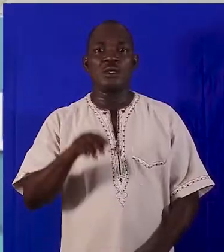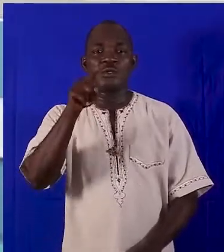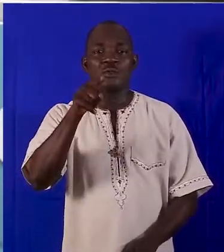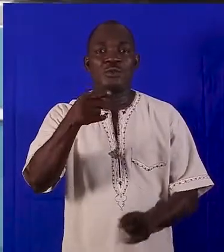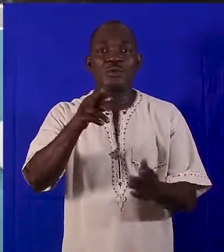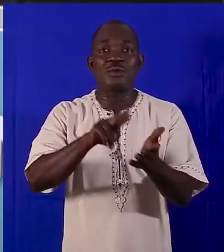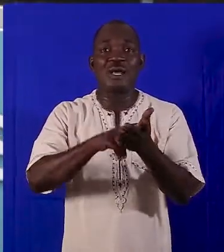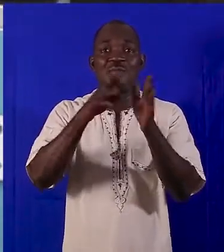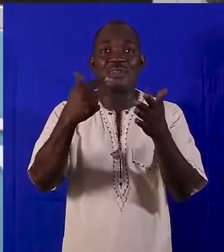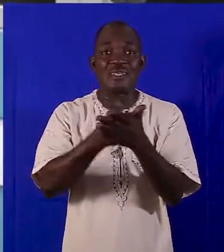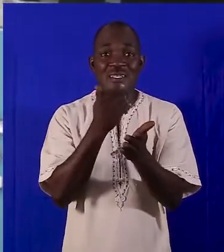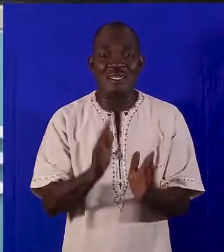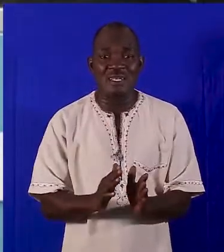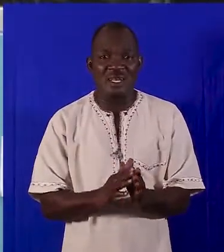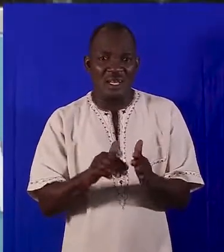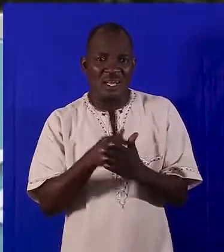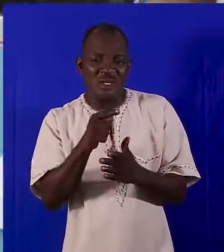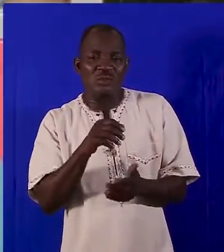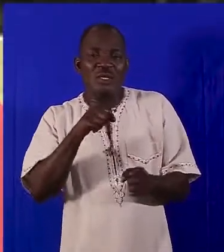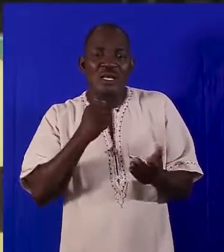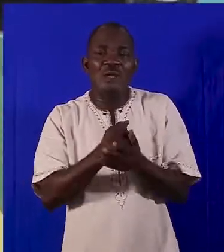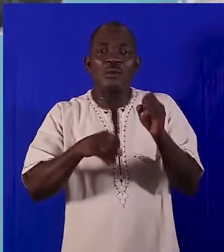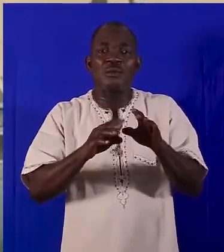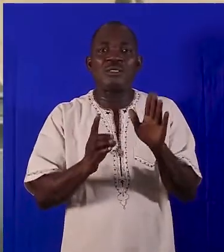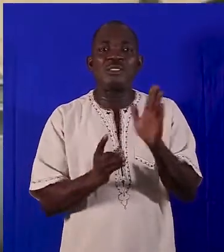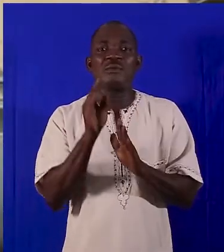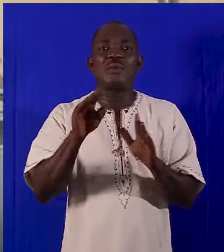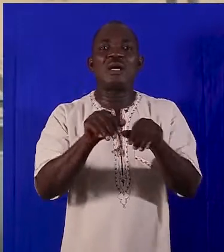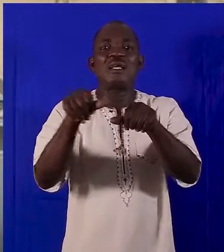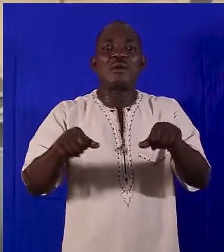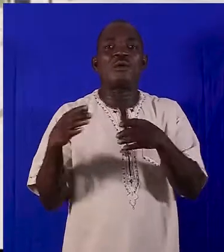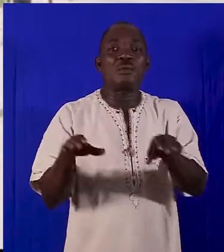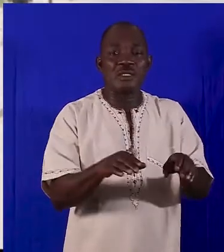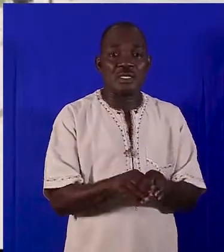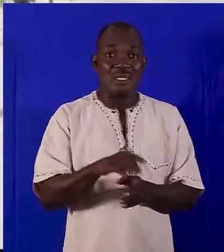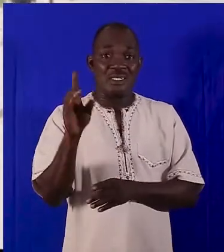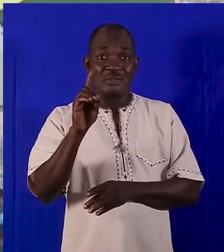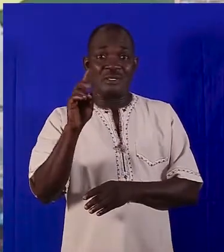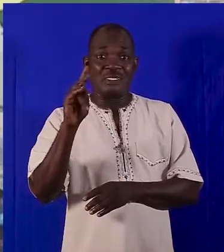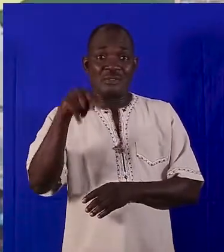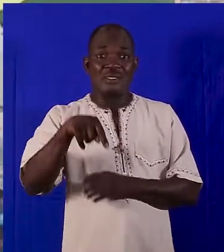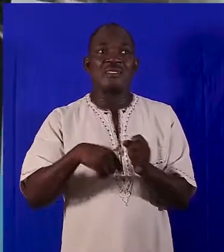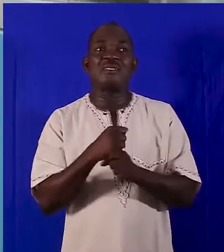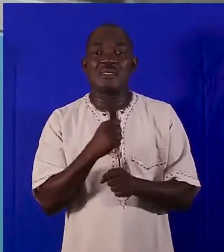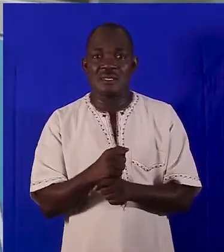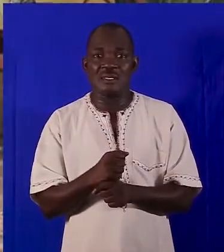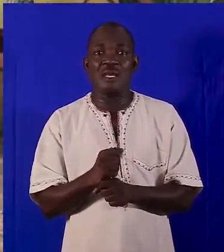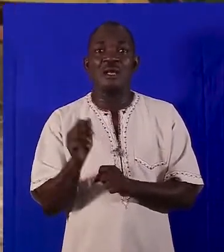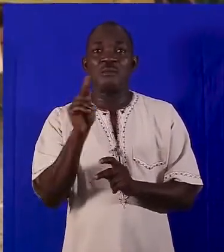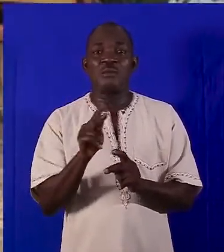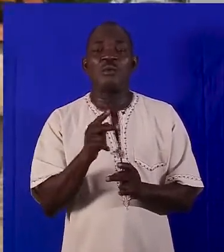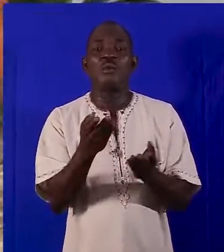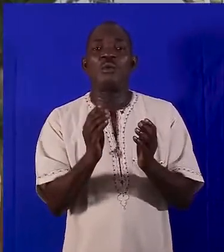Are you a registered Ghanaian voter? How are you contributing to the development of your community? Come December 17, 2019,